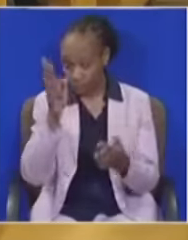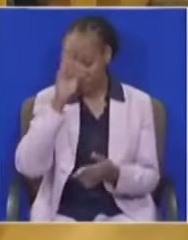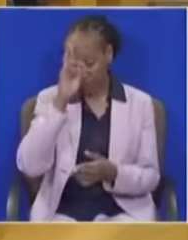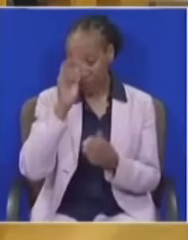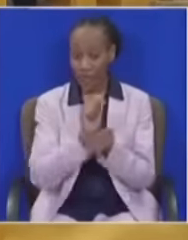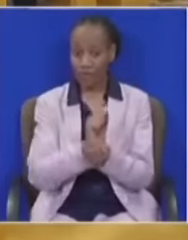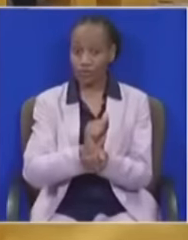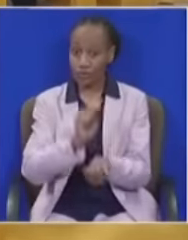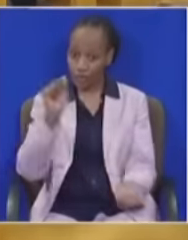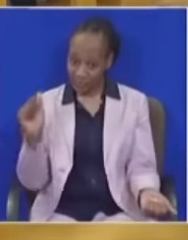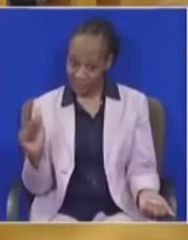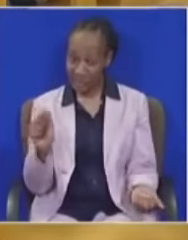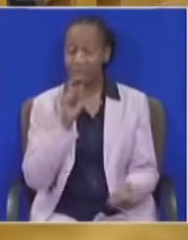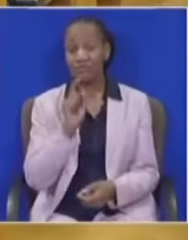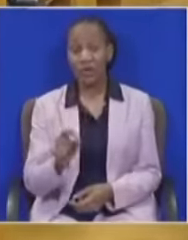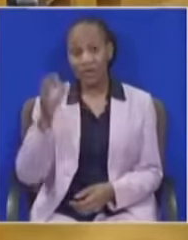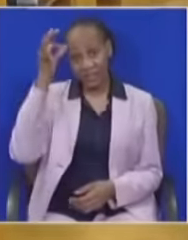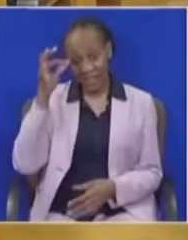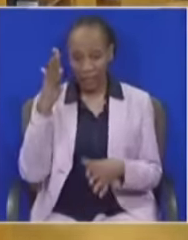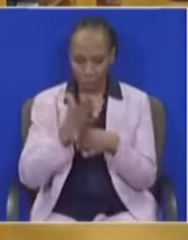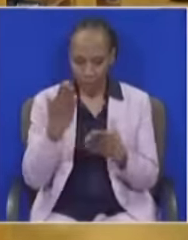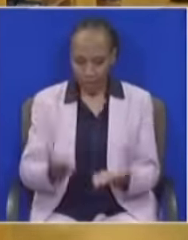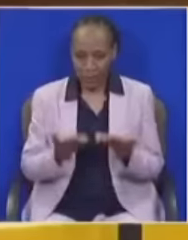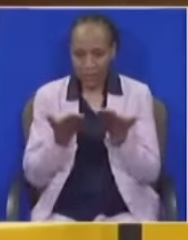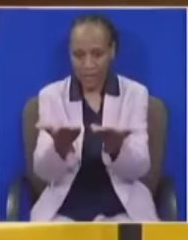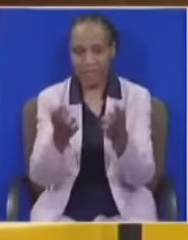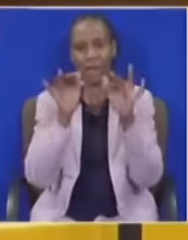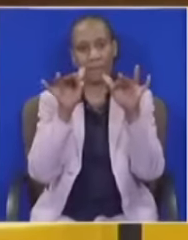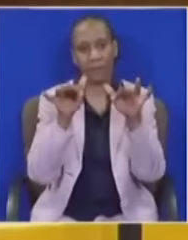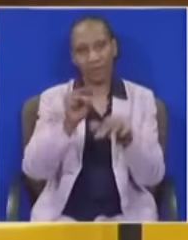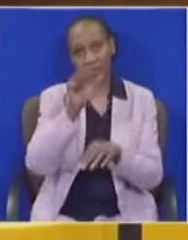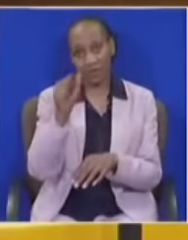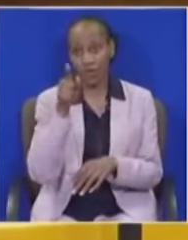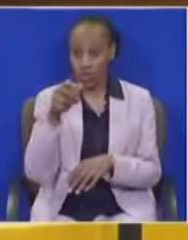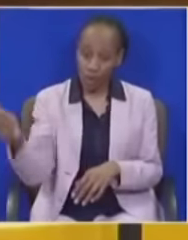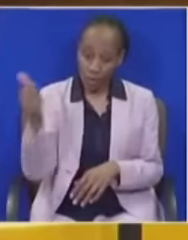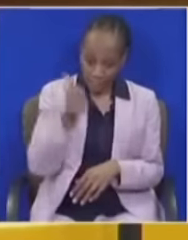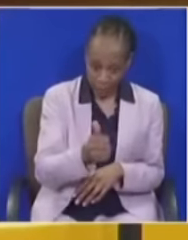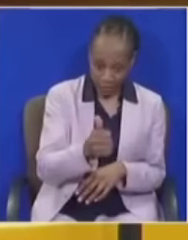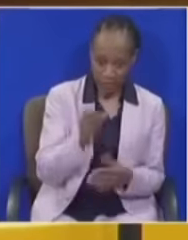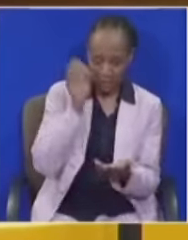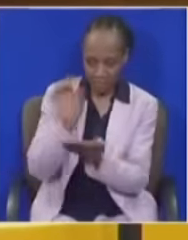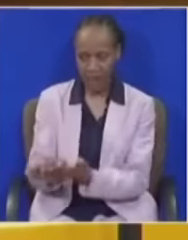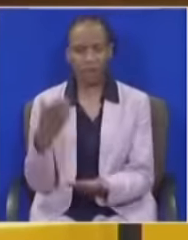democracy, the government is supposed to work for you. You hire it and you fire it.